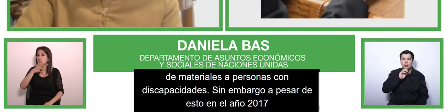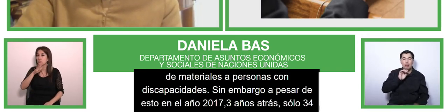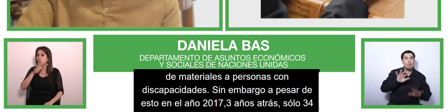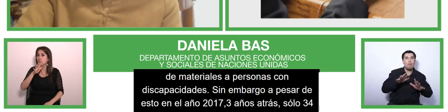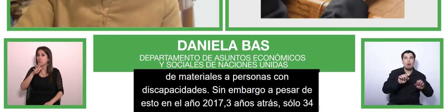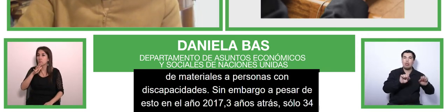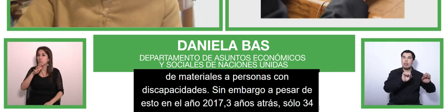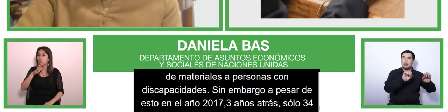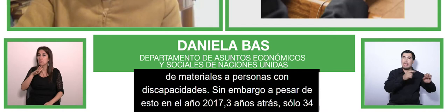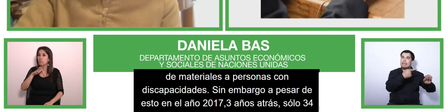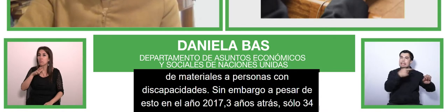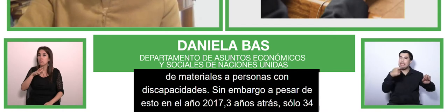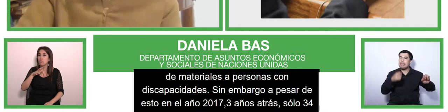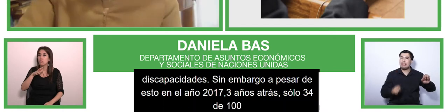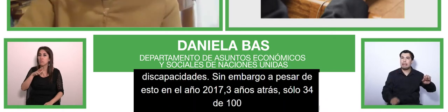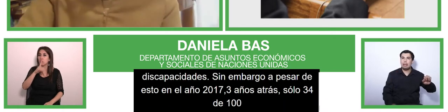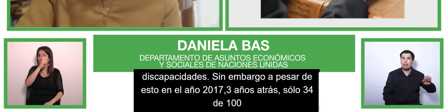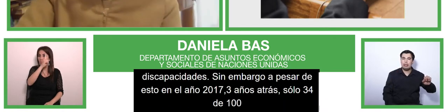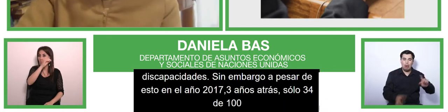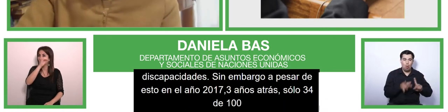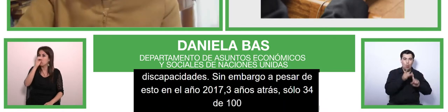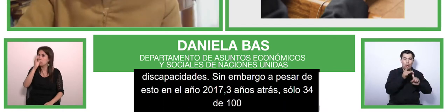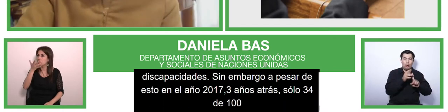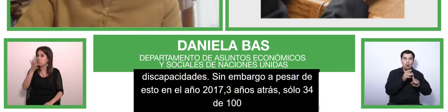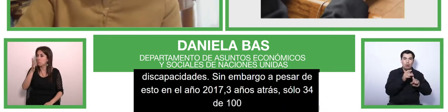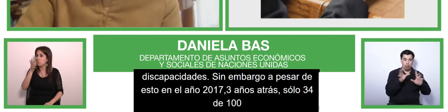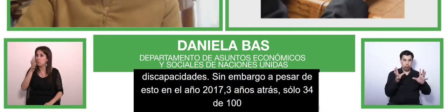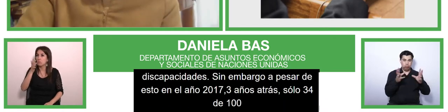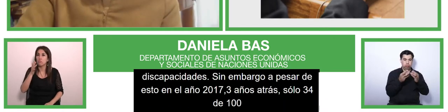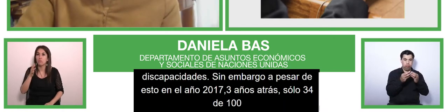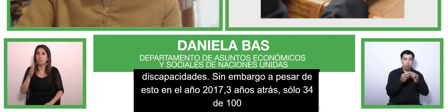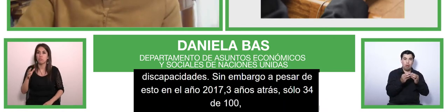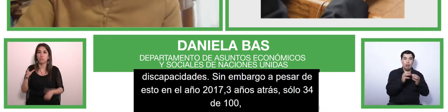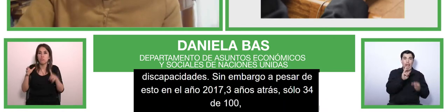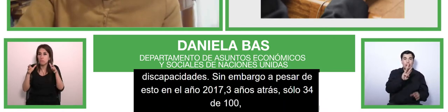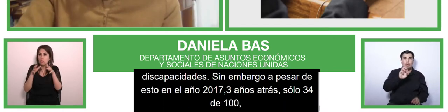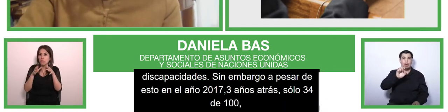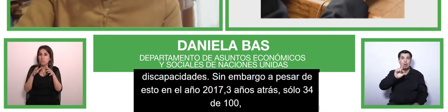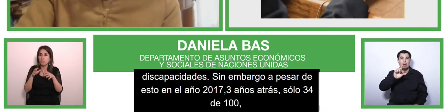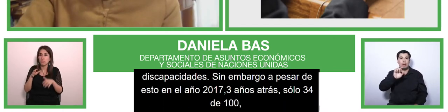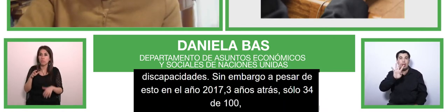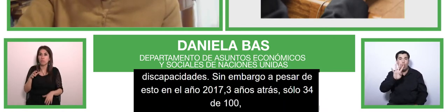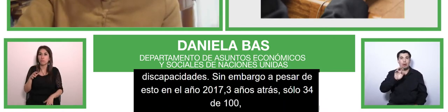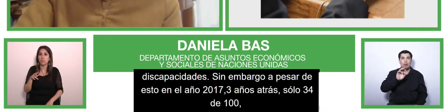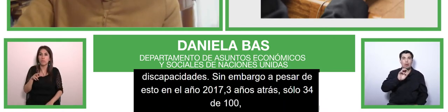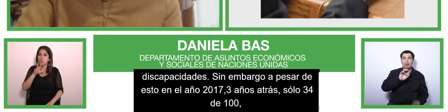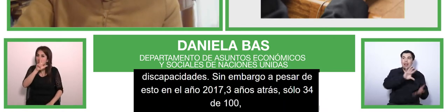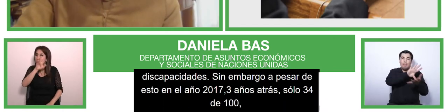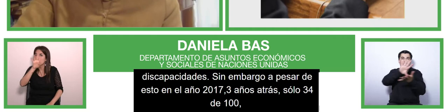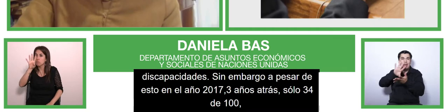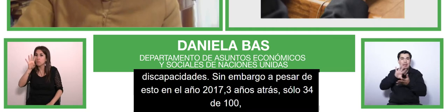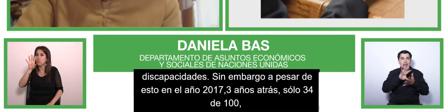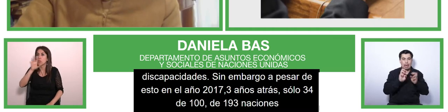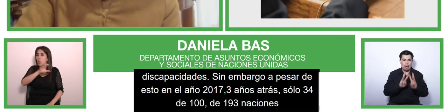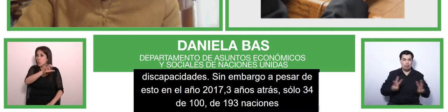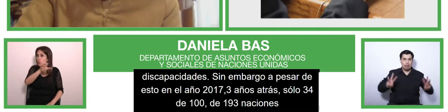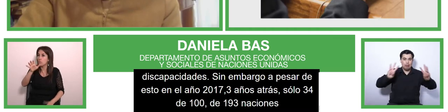united nations member states were guaranteeing in their constitutions